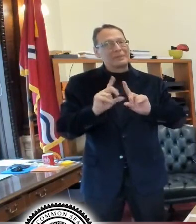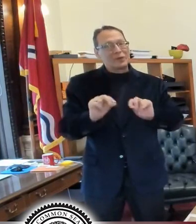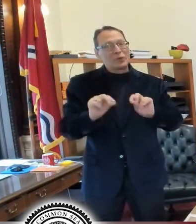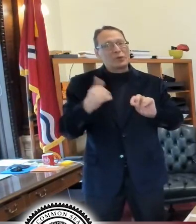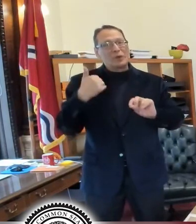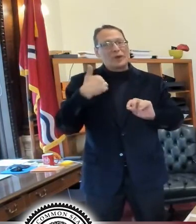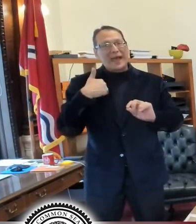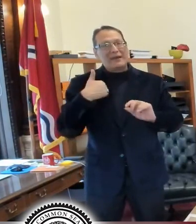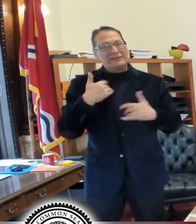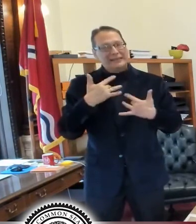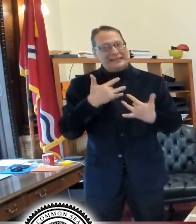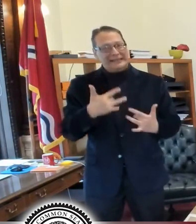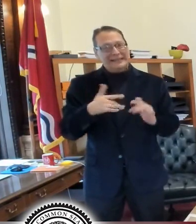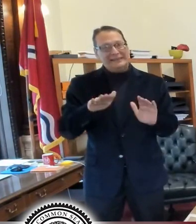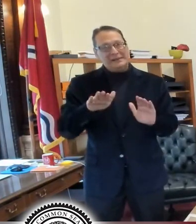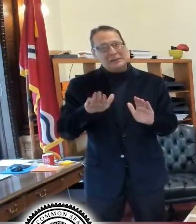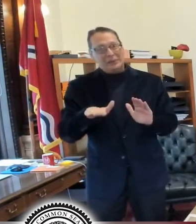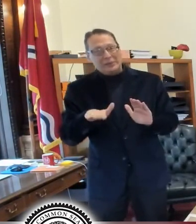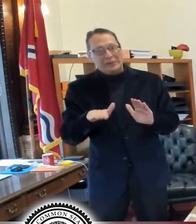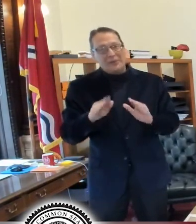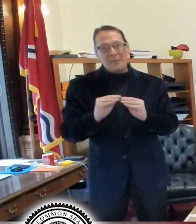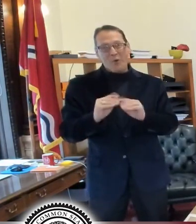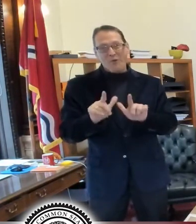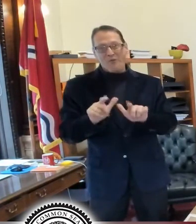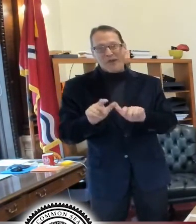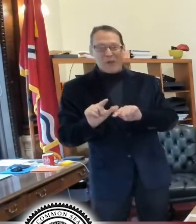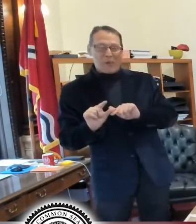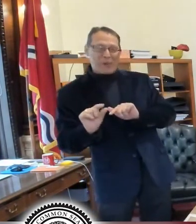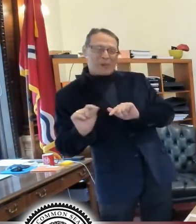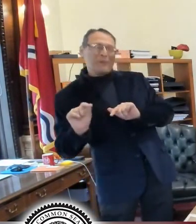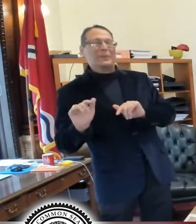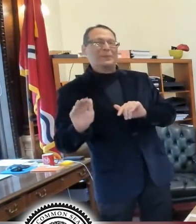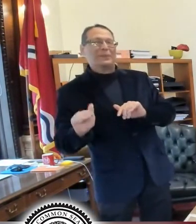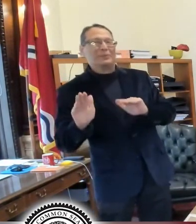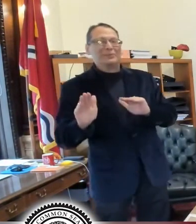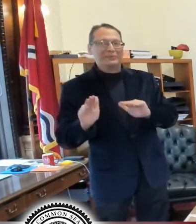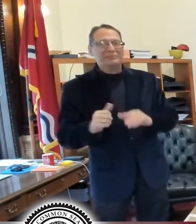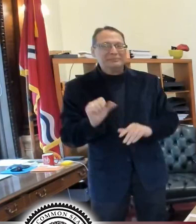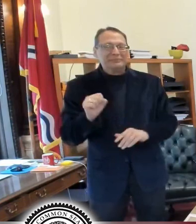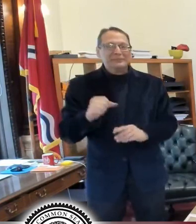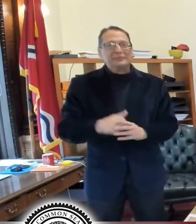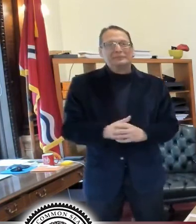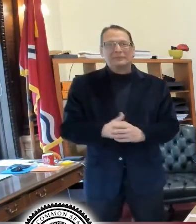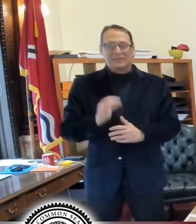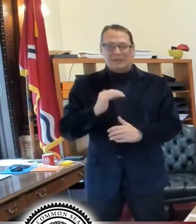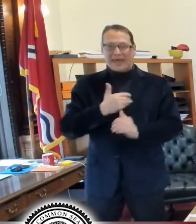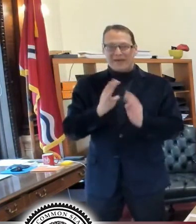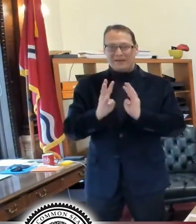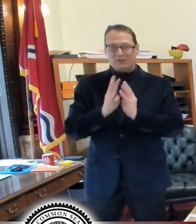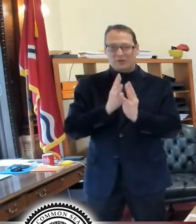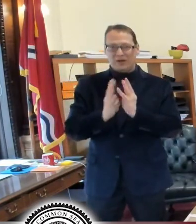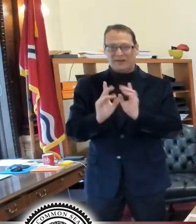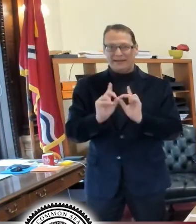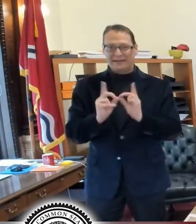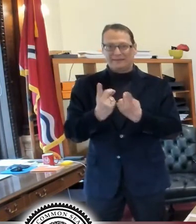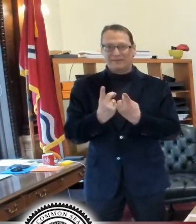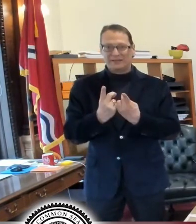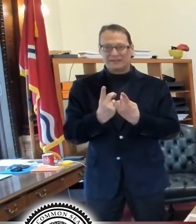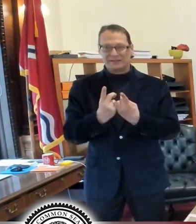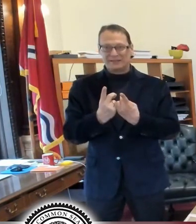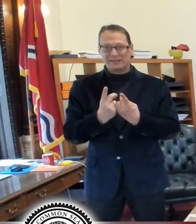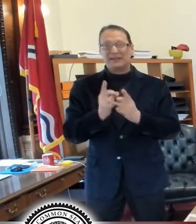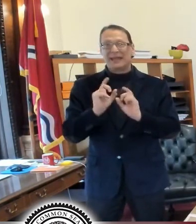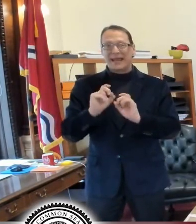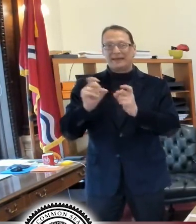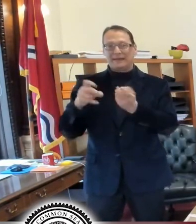your foot tends to be a little heavier on that, uh, that pedal. And, and, um, our traffic division does a lot of things. One, they